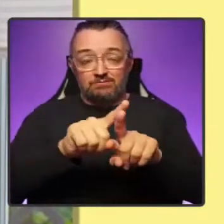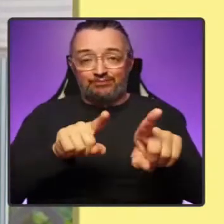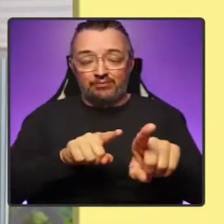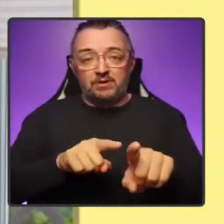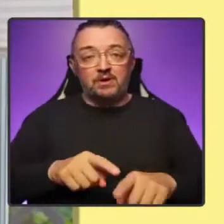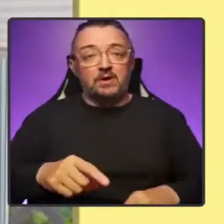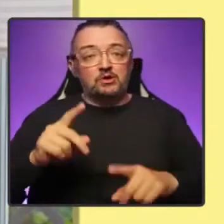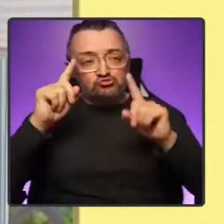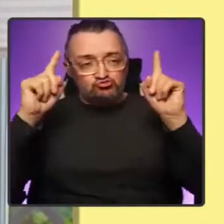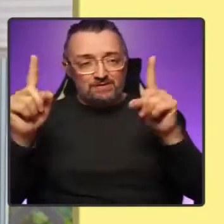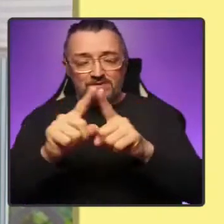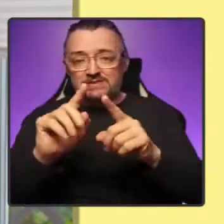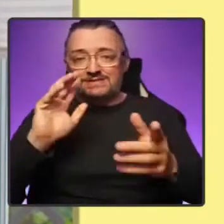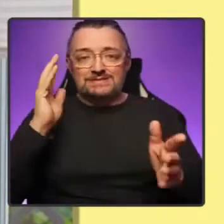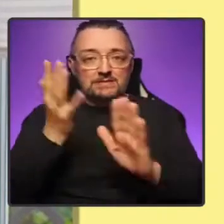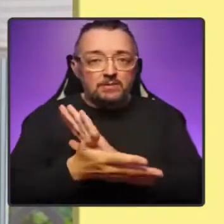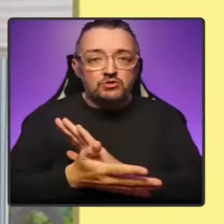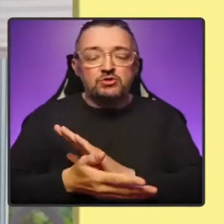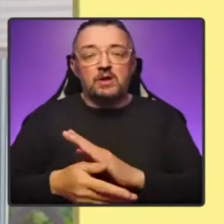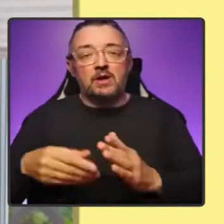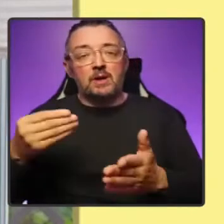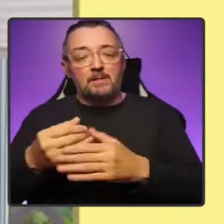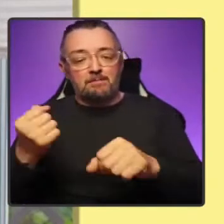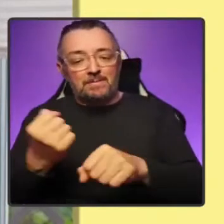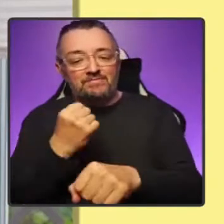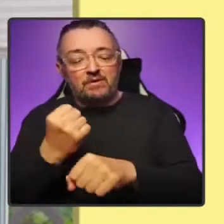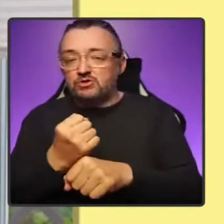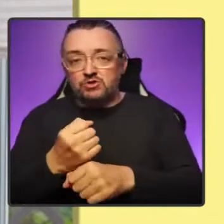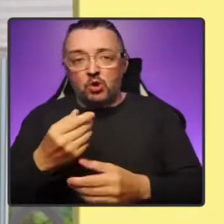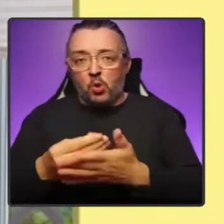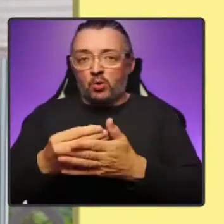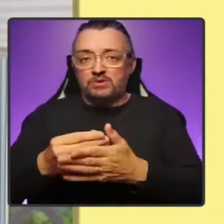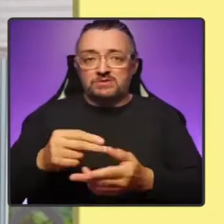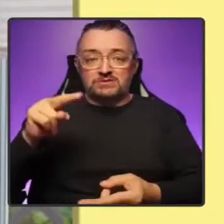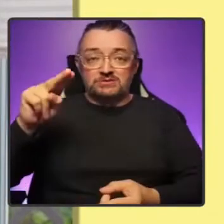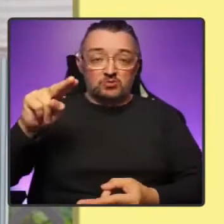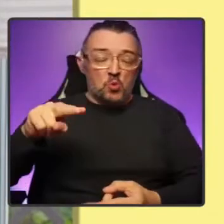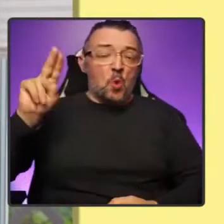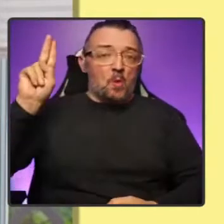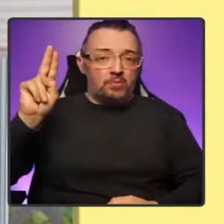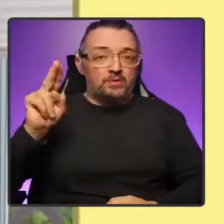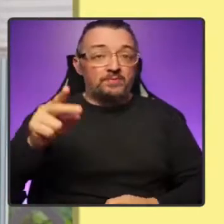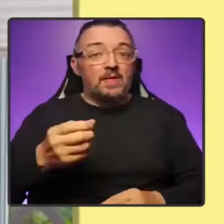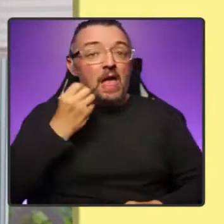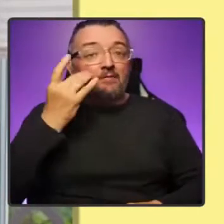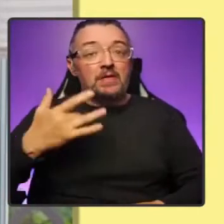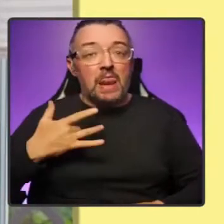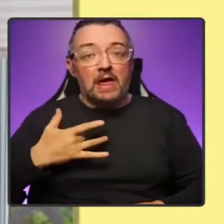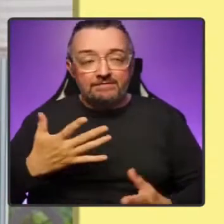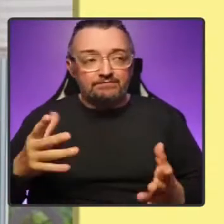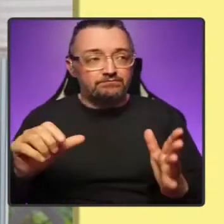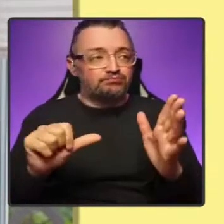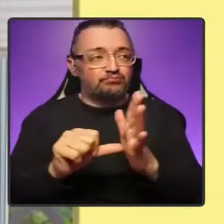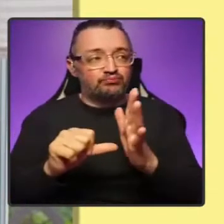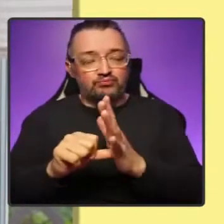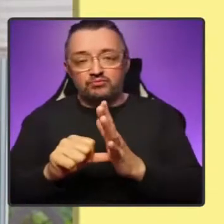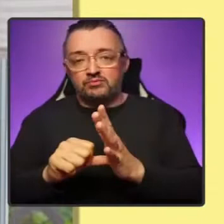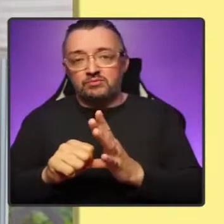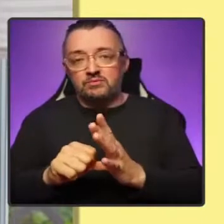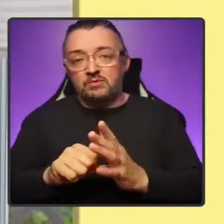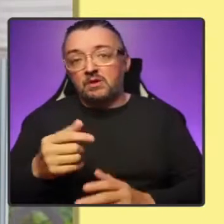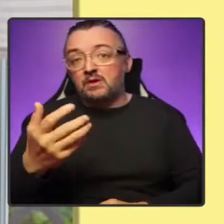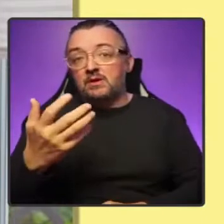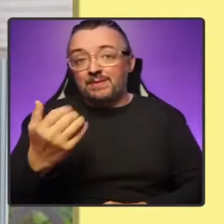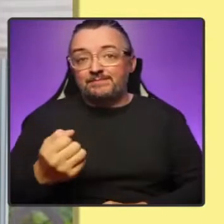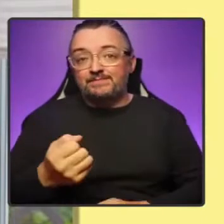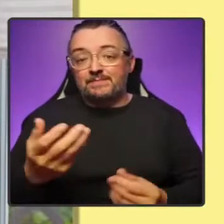increased costs. The impact on daily life is becoming clear. There are already shortages of some foods.